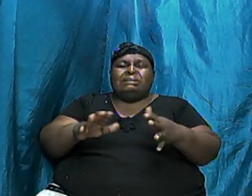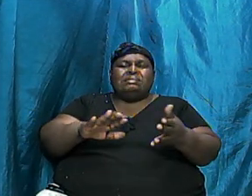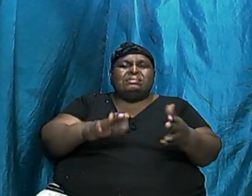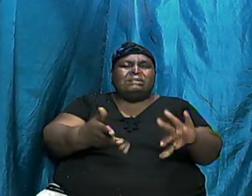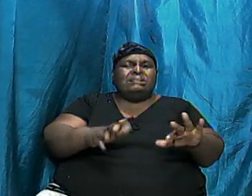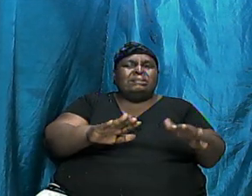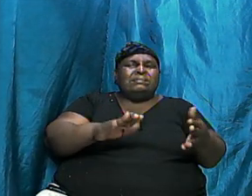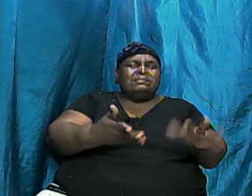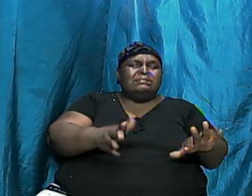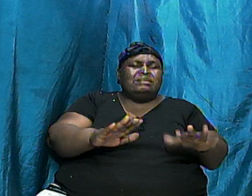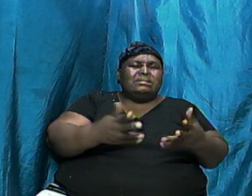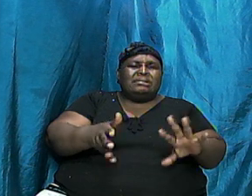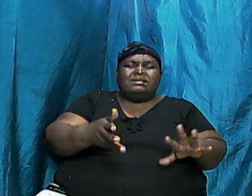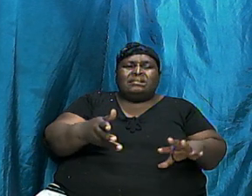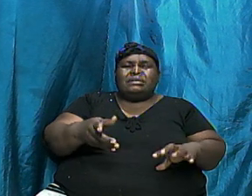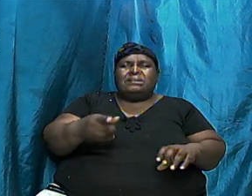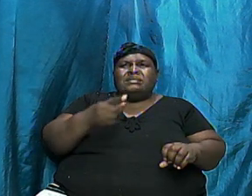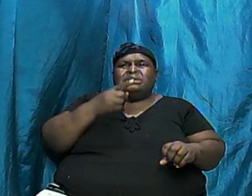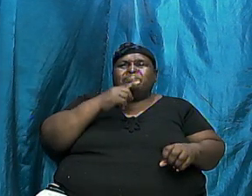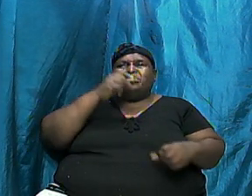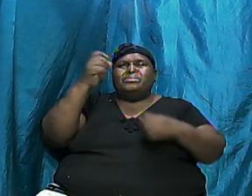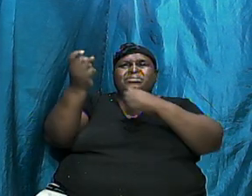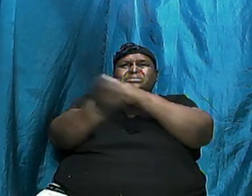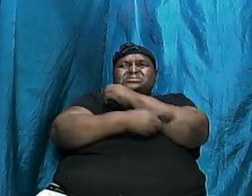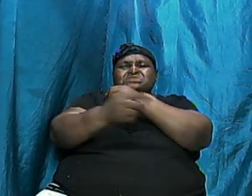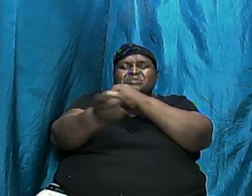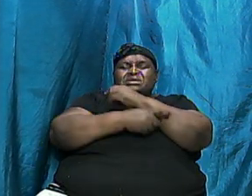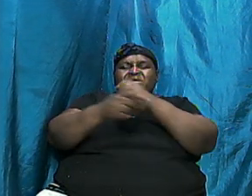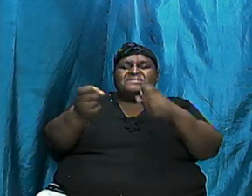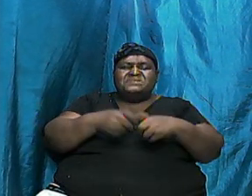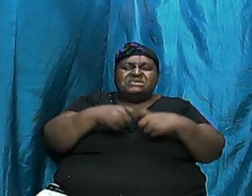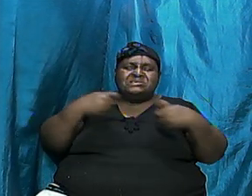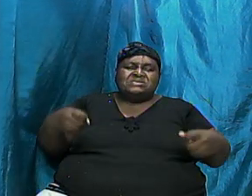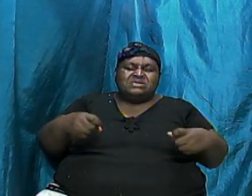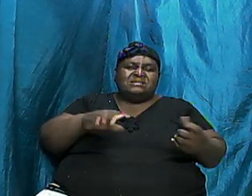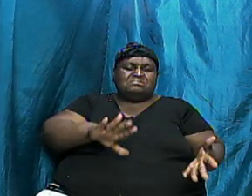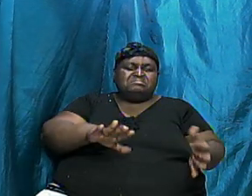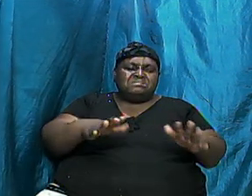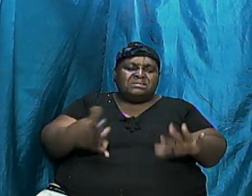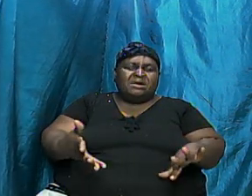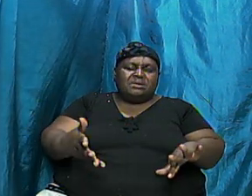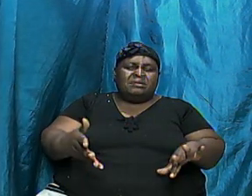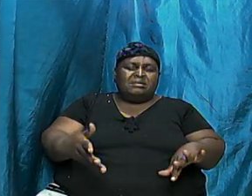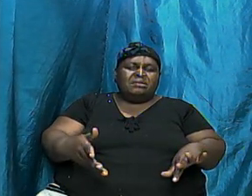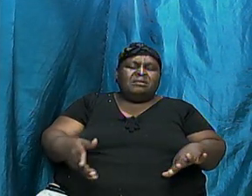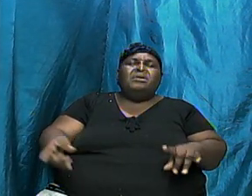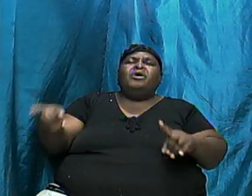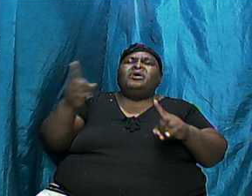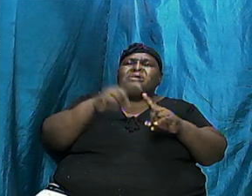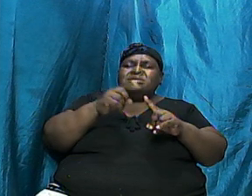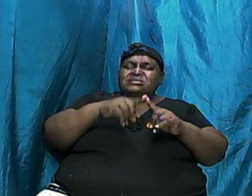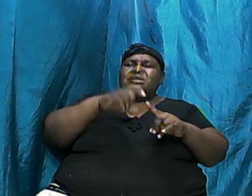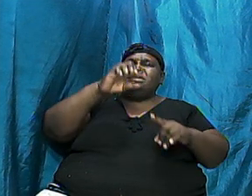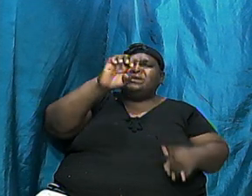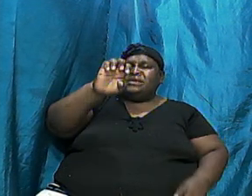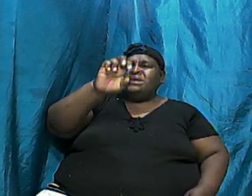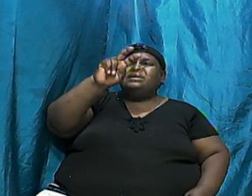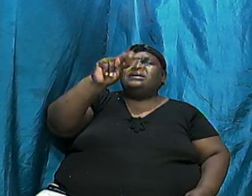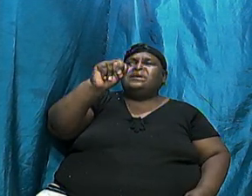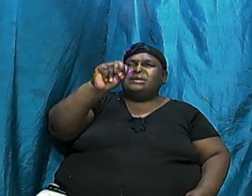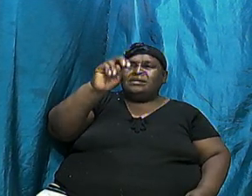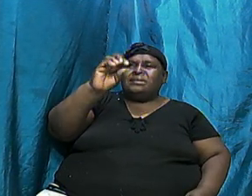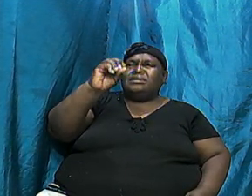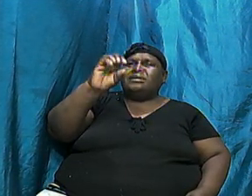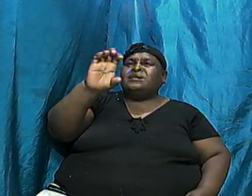died. They The consequence of sin. They died. Until Enoch. The Bible told us about